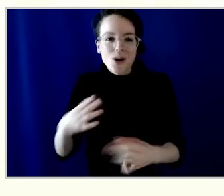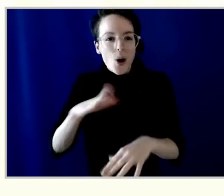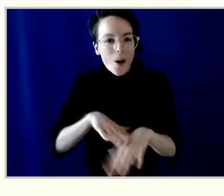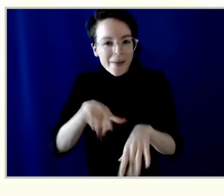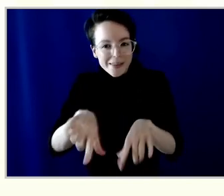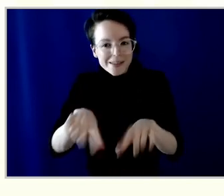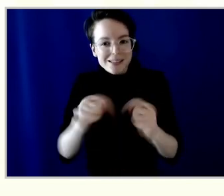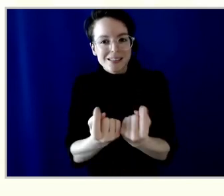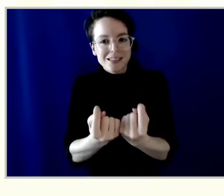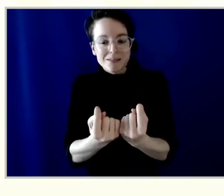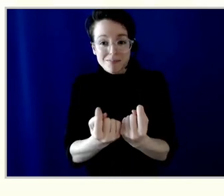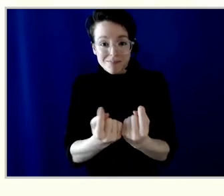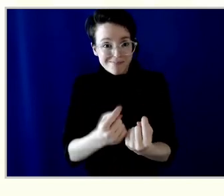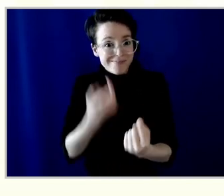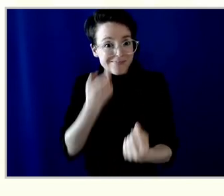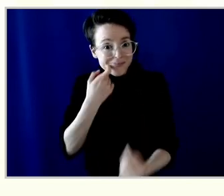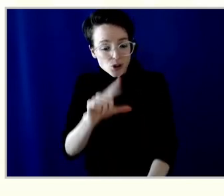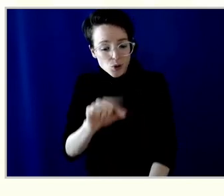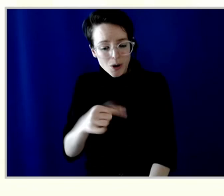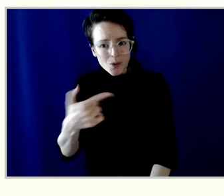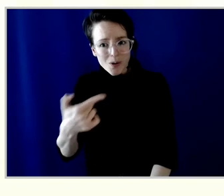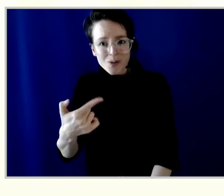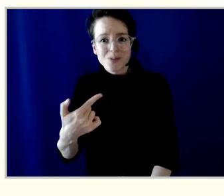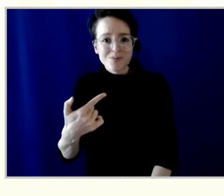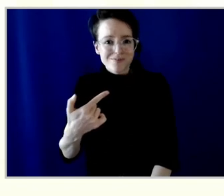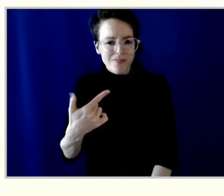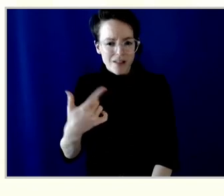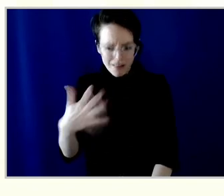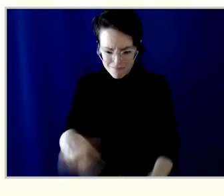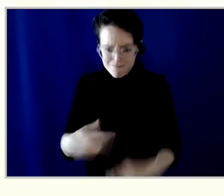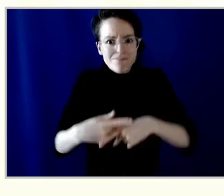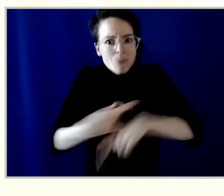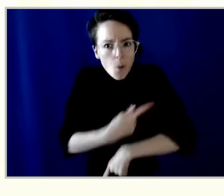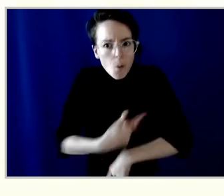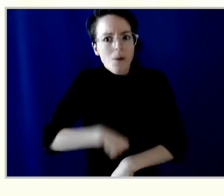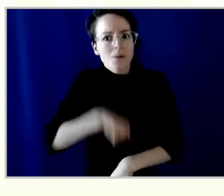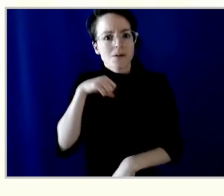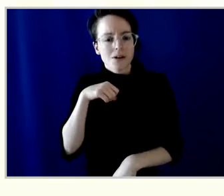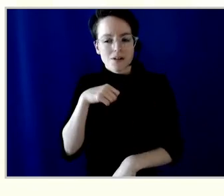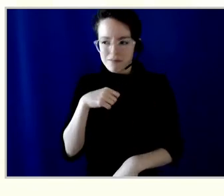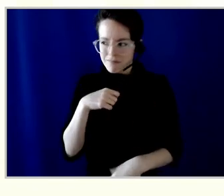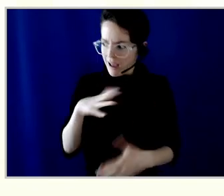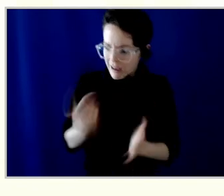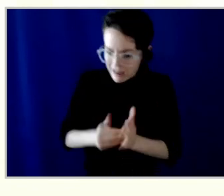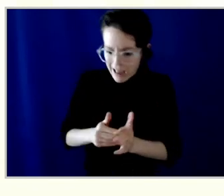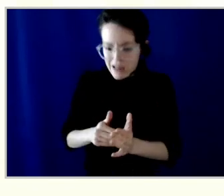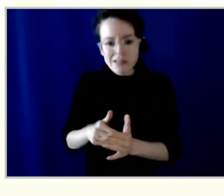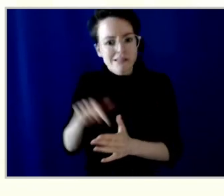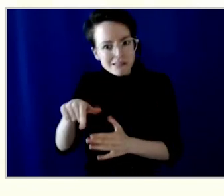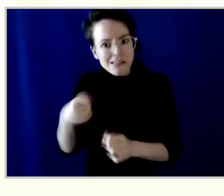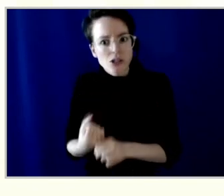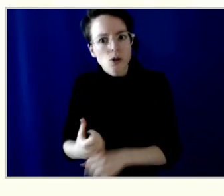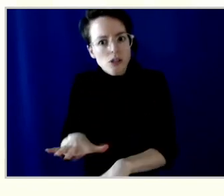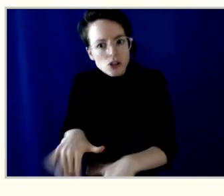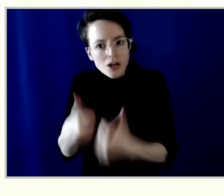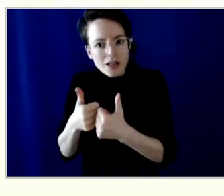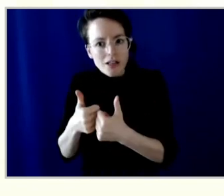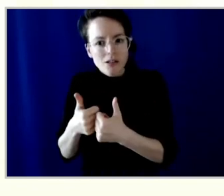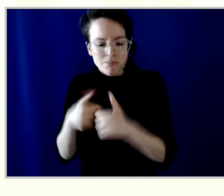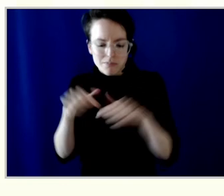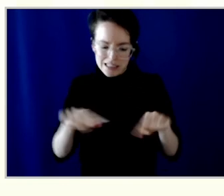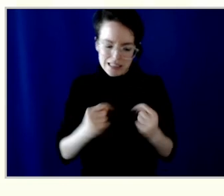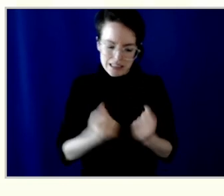that prize strengthened as we responded to another challenging year. As a team, we stayed true to our values and focused on what matters most.